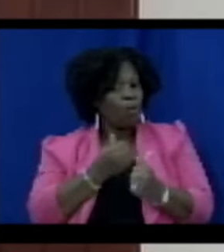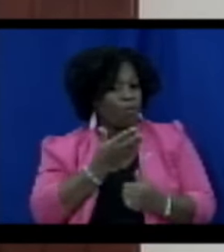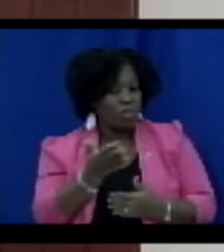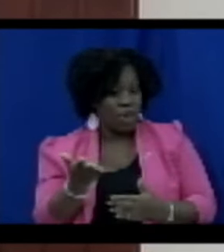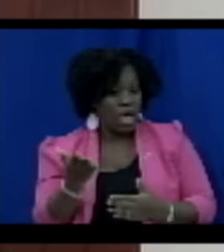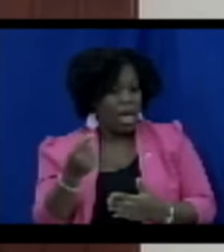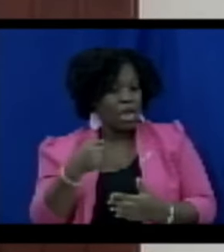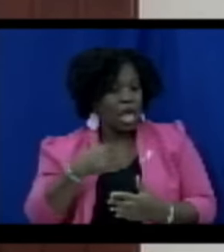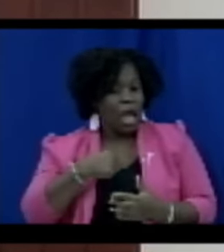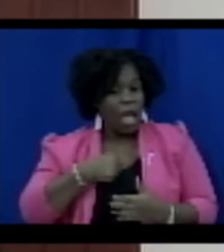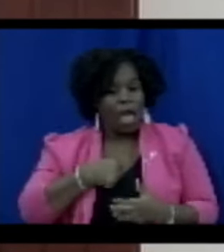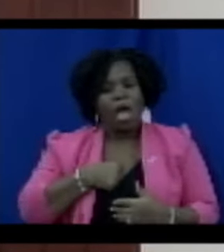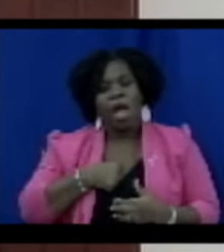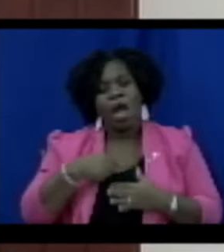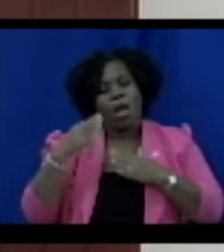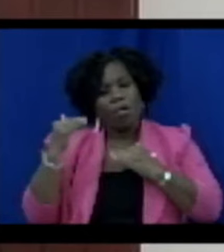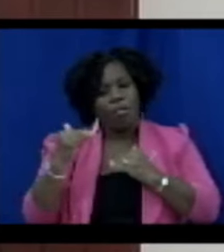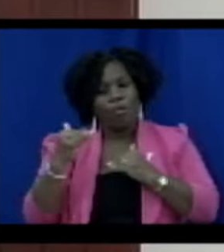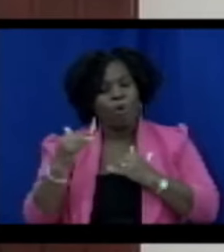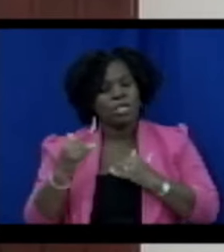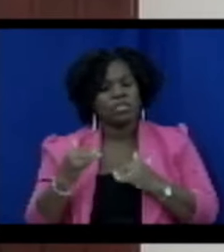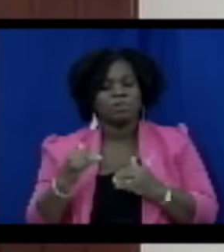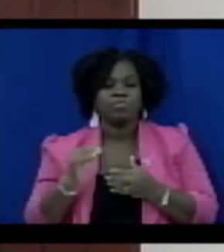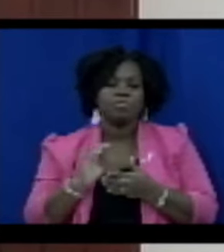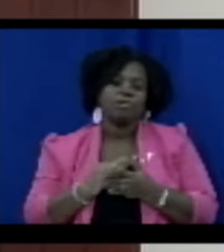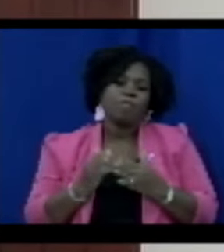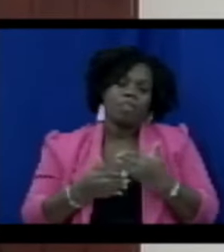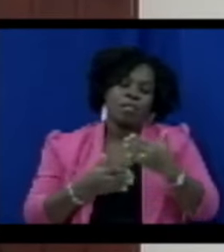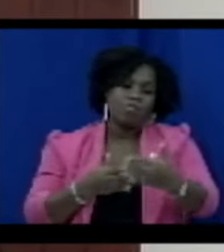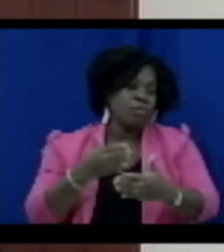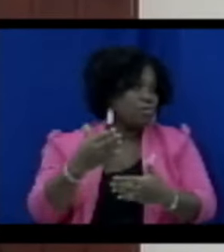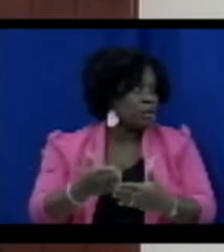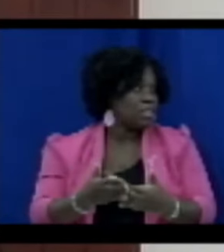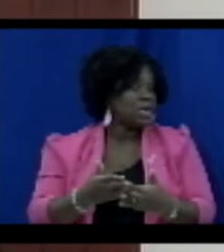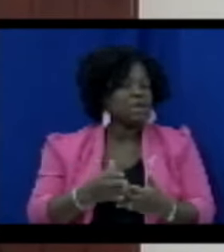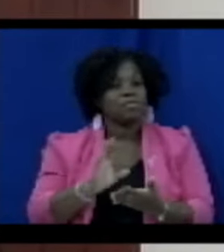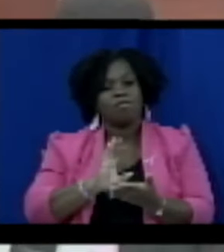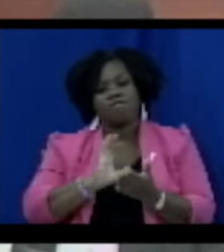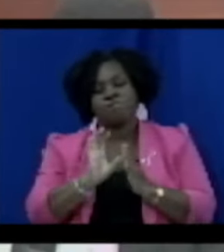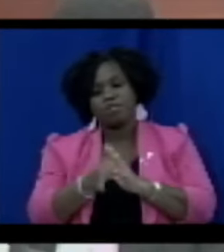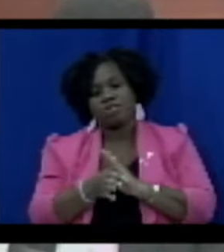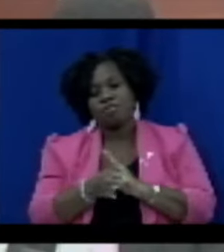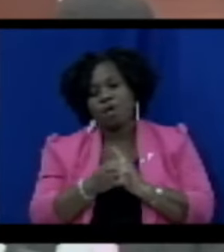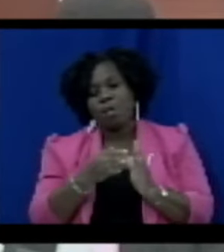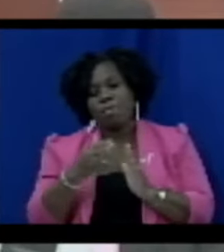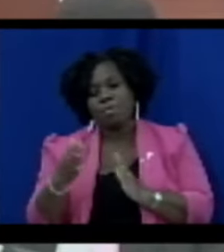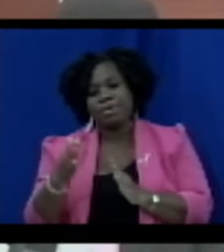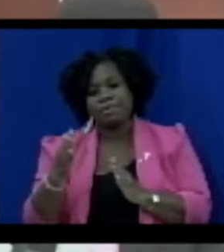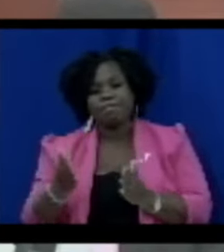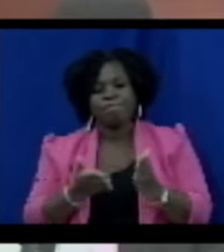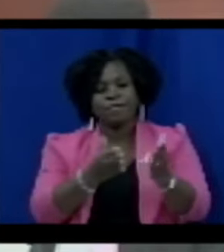I wish the Proceeds of Crime Amendment Bill 2023 safe passage. May it please move.